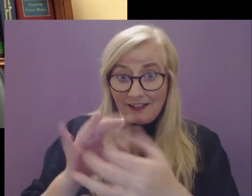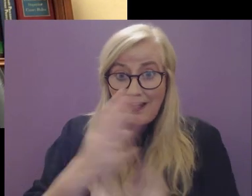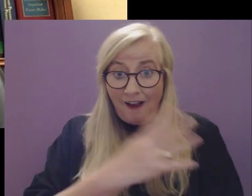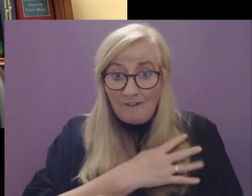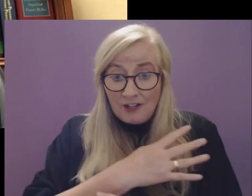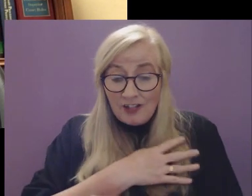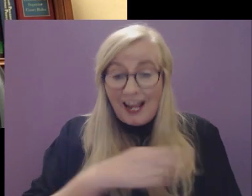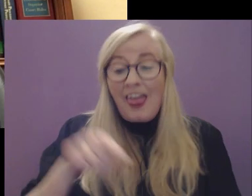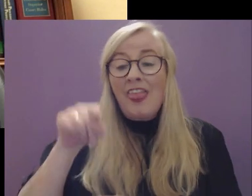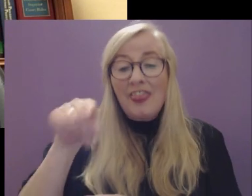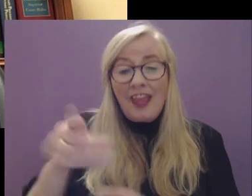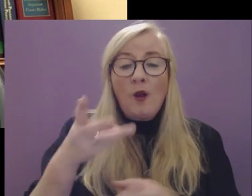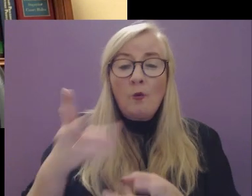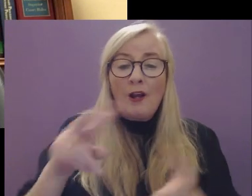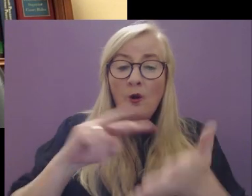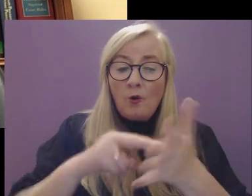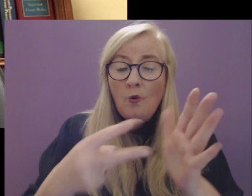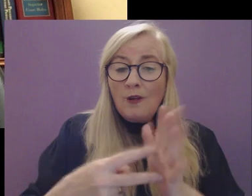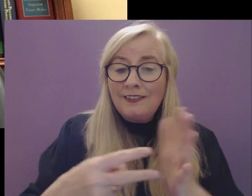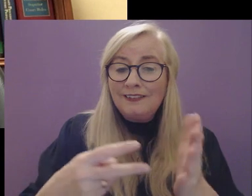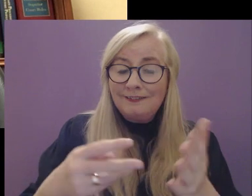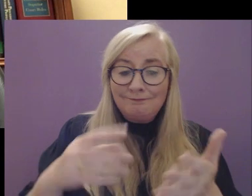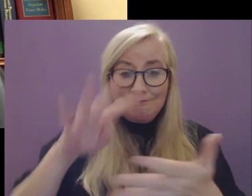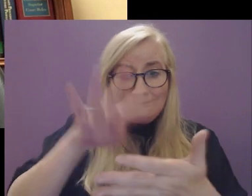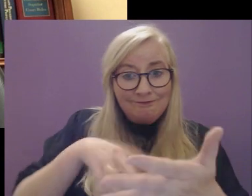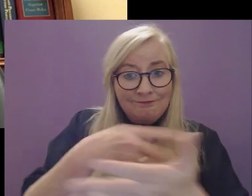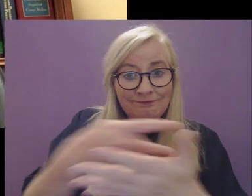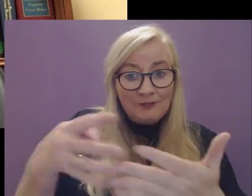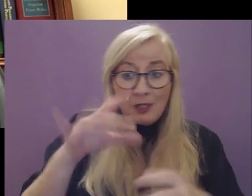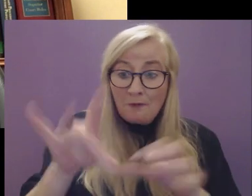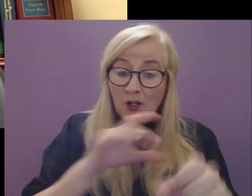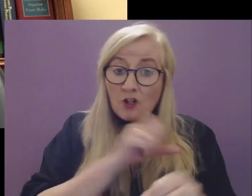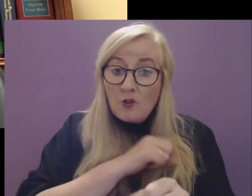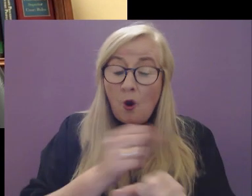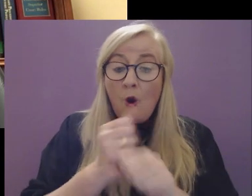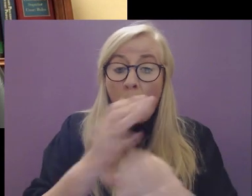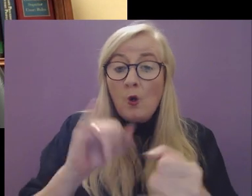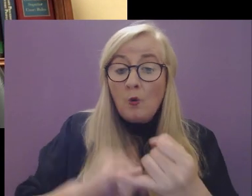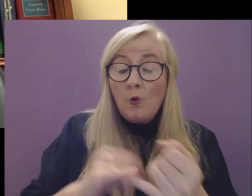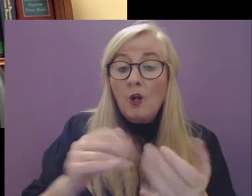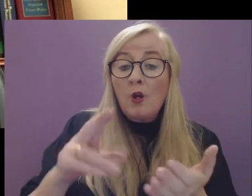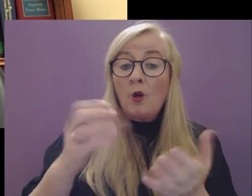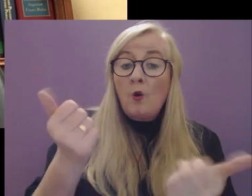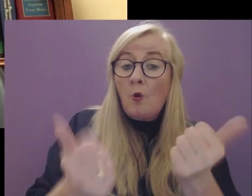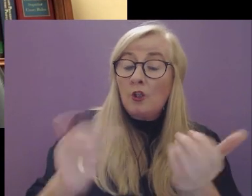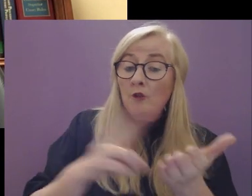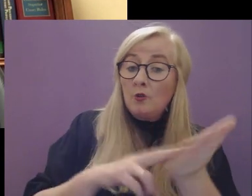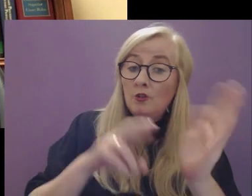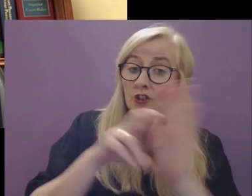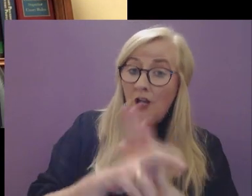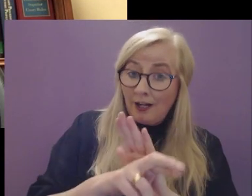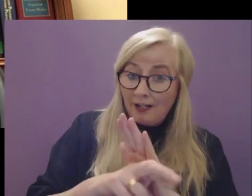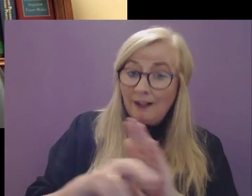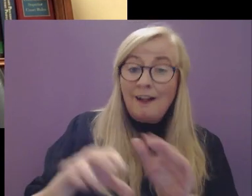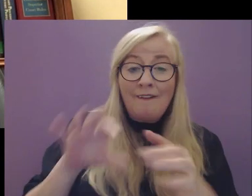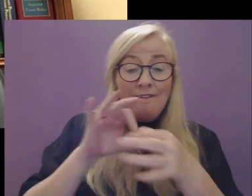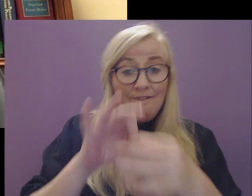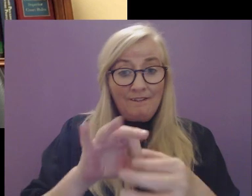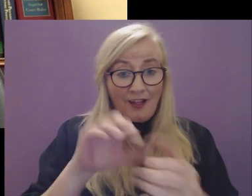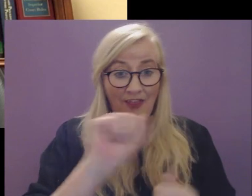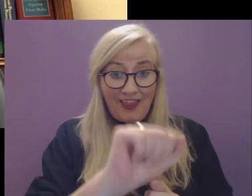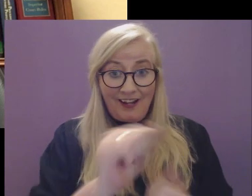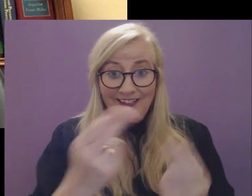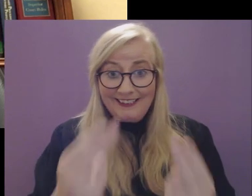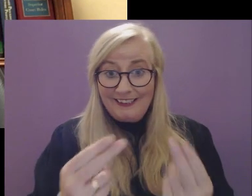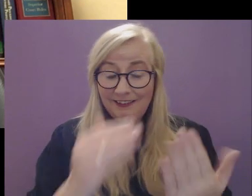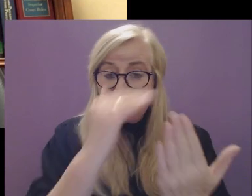who will then formulate a coordinated approach to ensure that every court user is accommodated in accordance with their specific